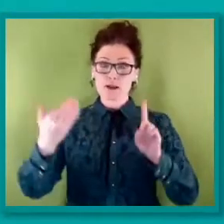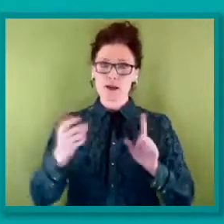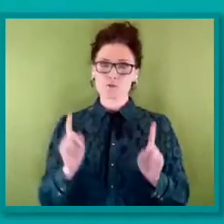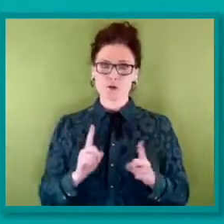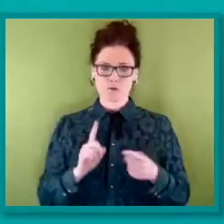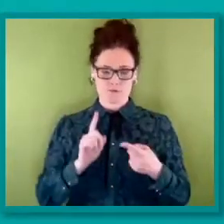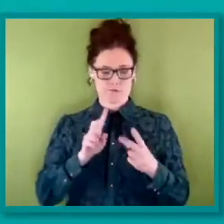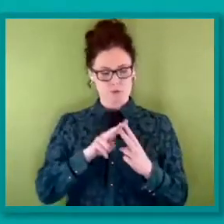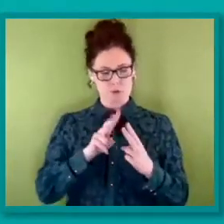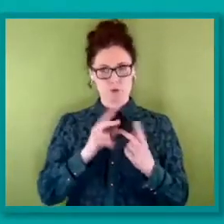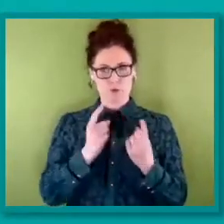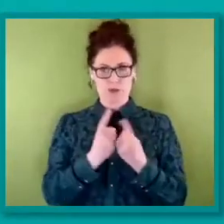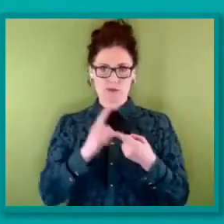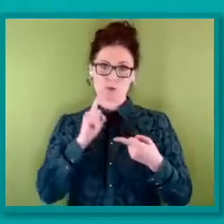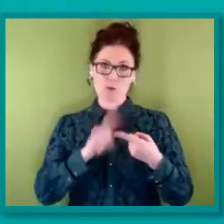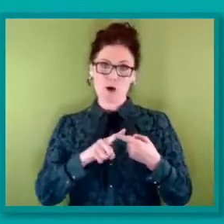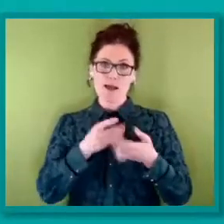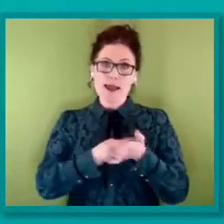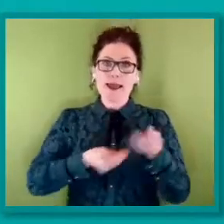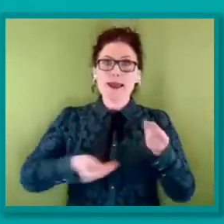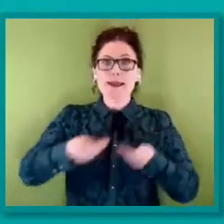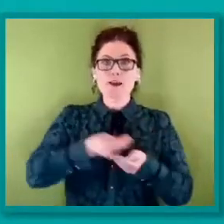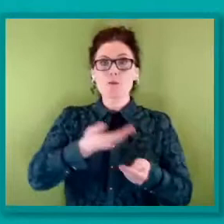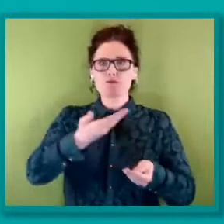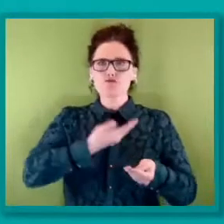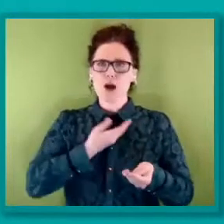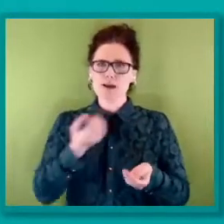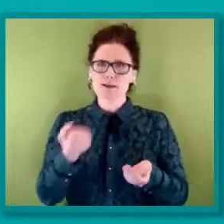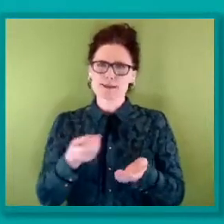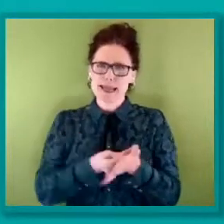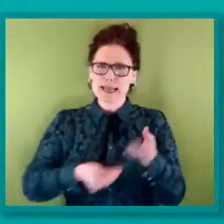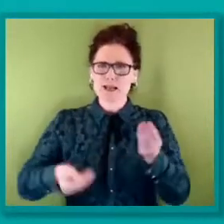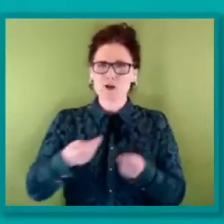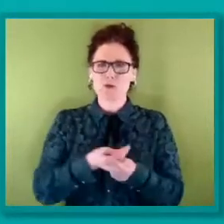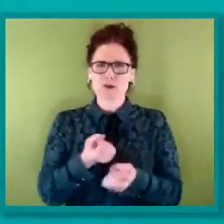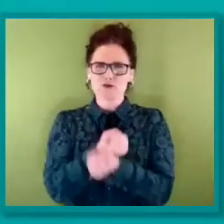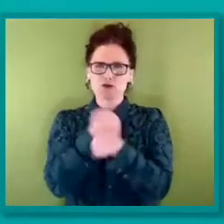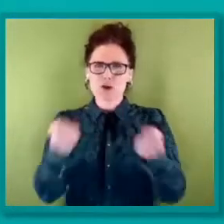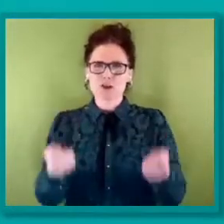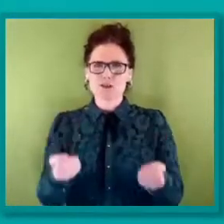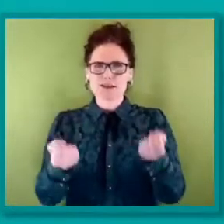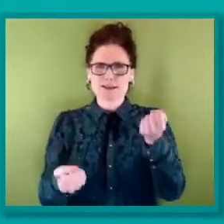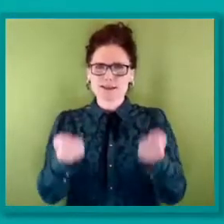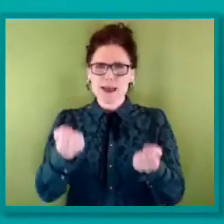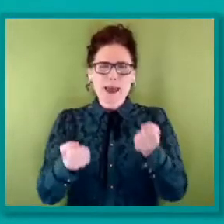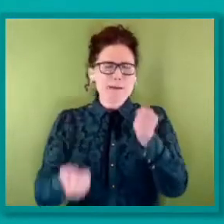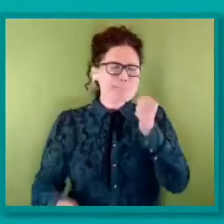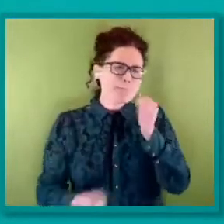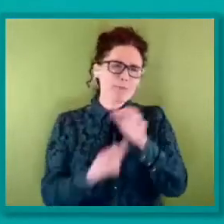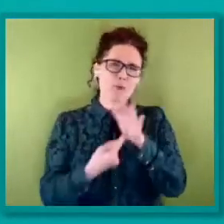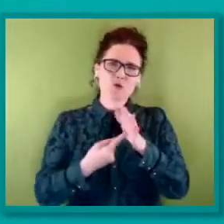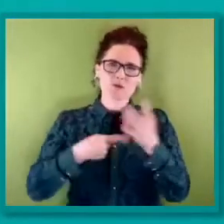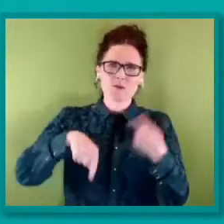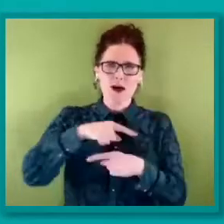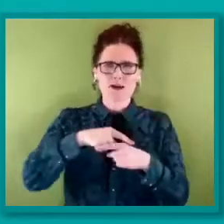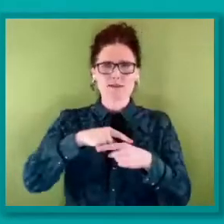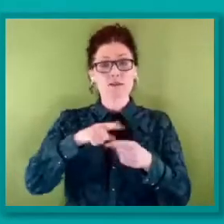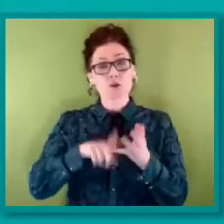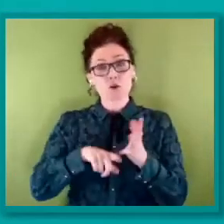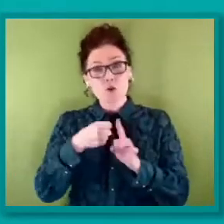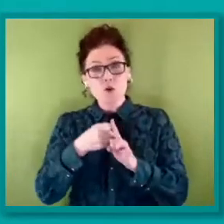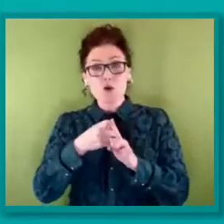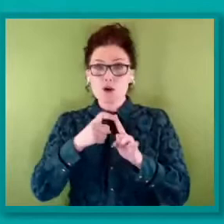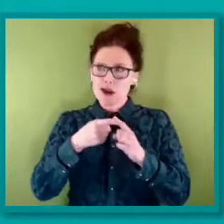economic rights and economic justice matter profoundly for our communities here in the UK and around the world. It's not just about